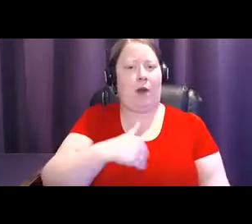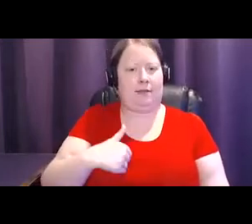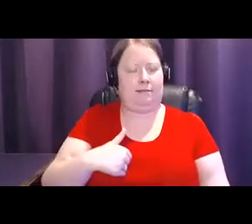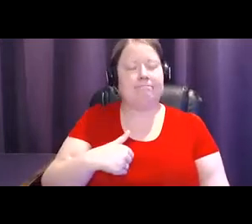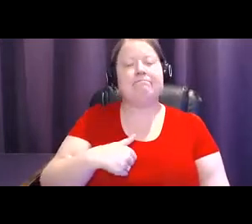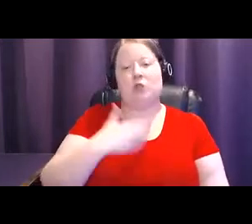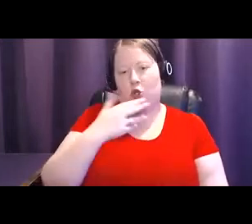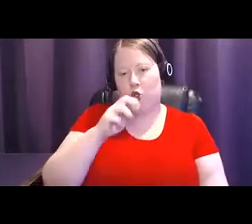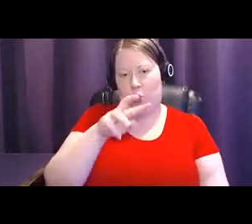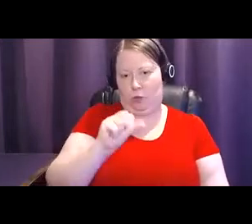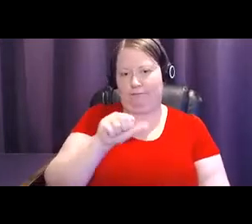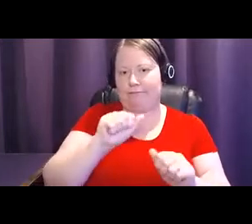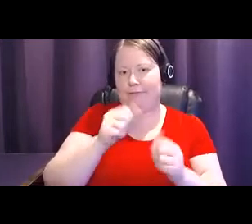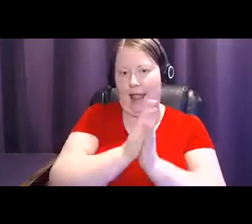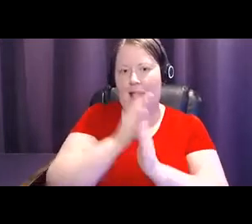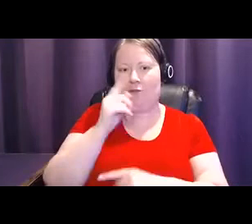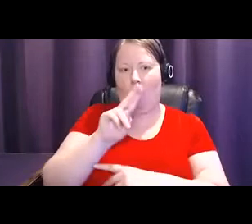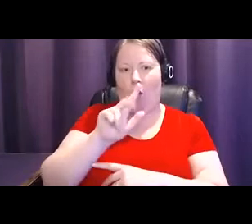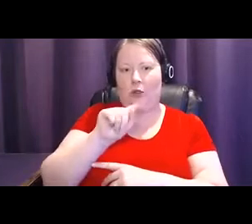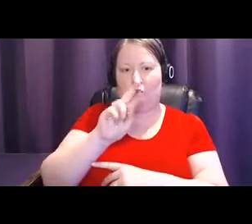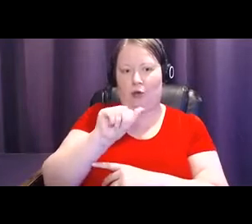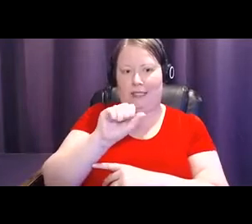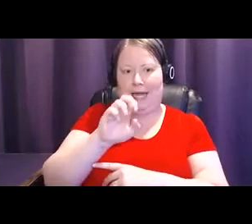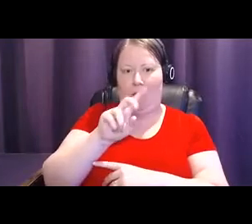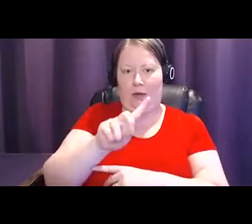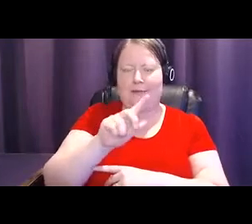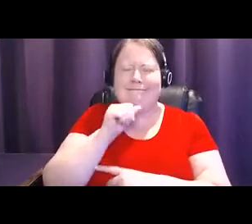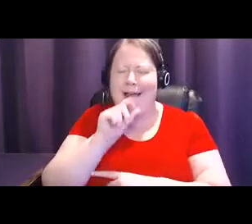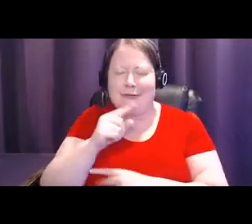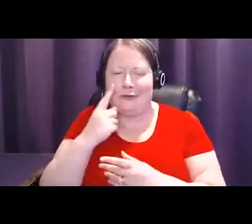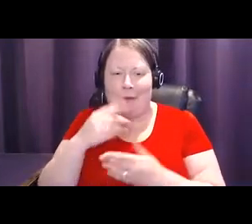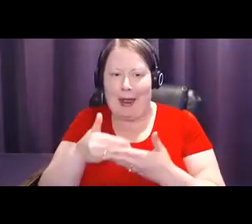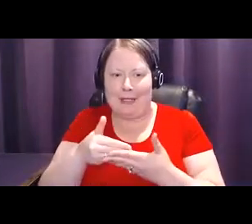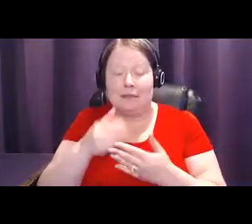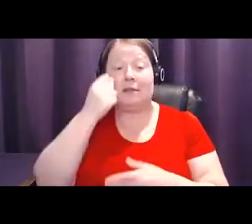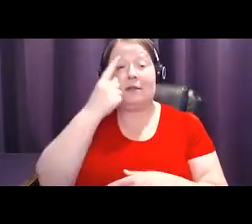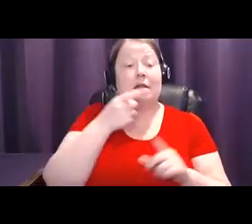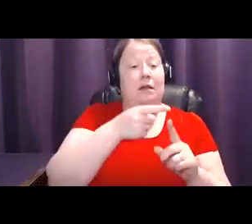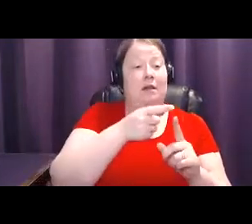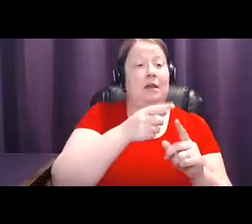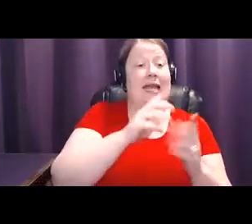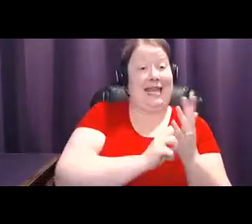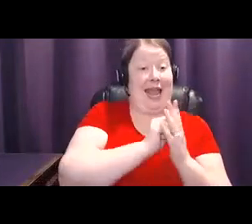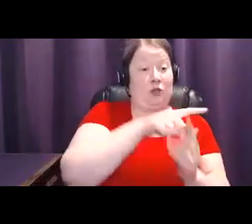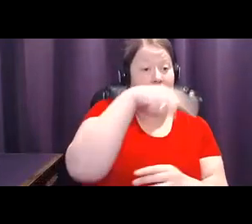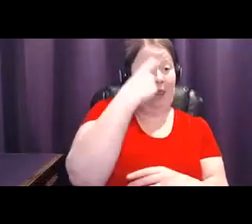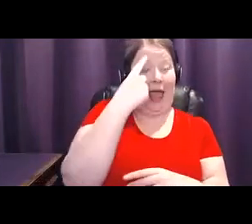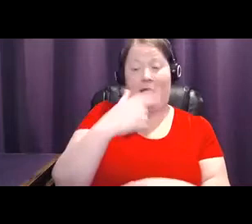just for babies. On an ultrasound, the dense tissue is still white, but the cancer is black, making it easier to see.